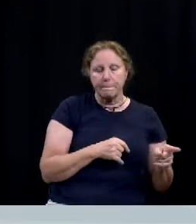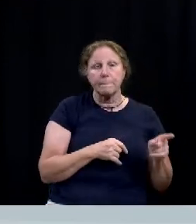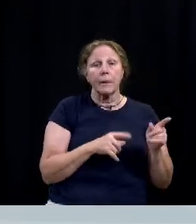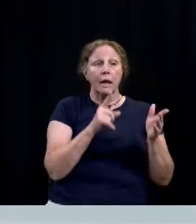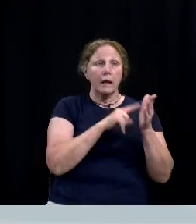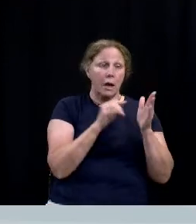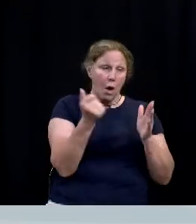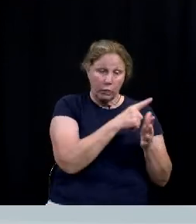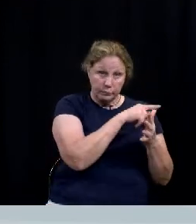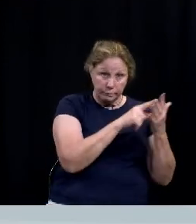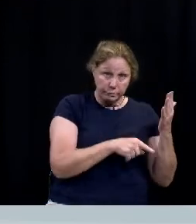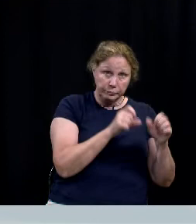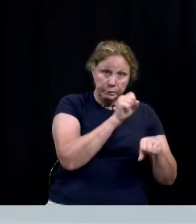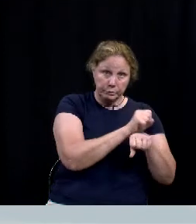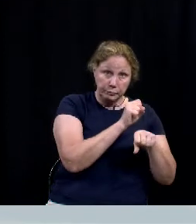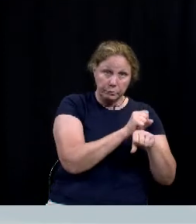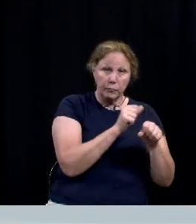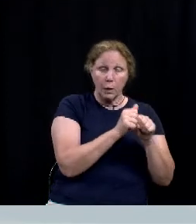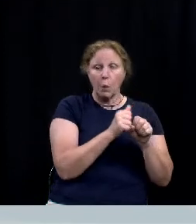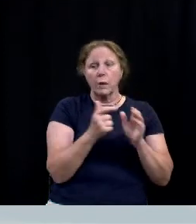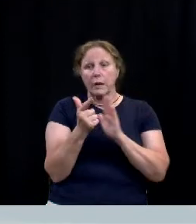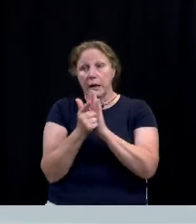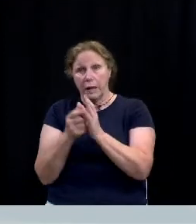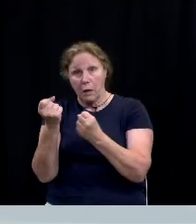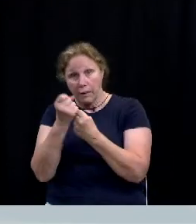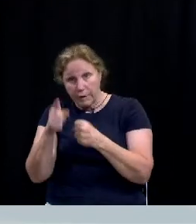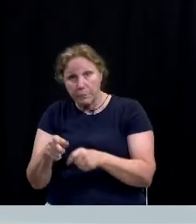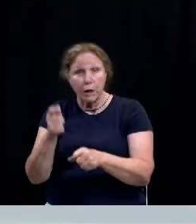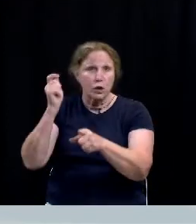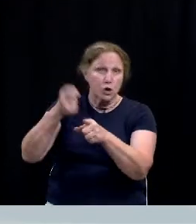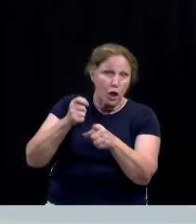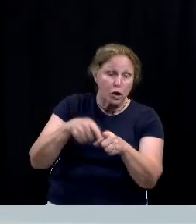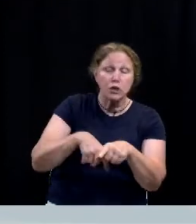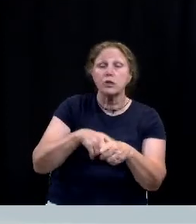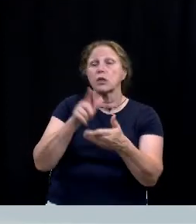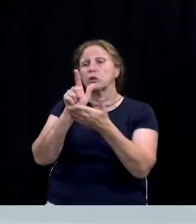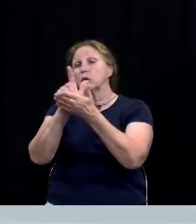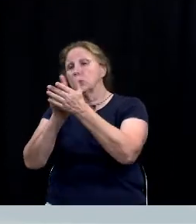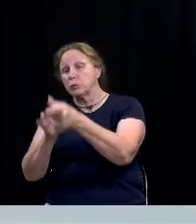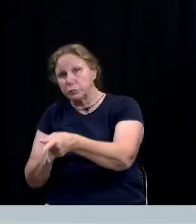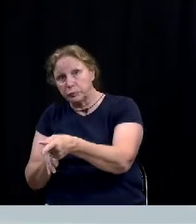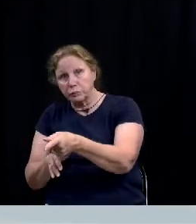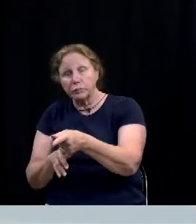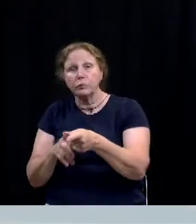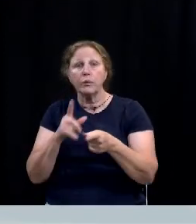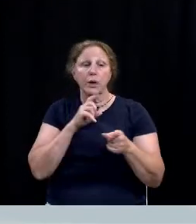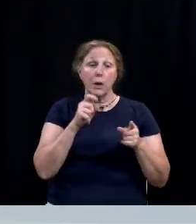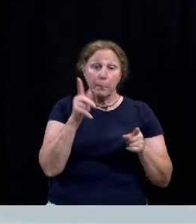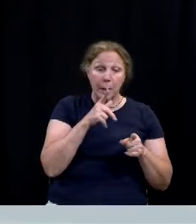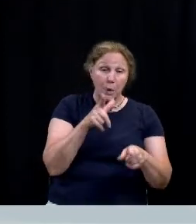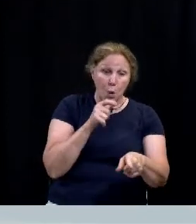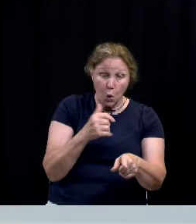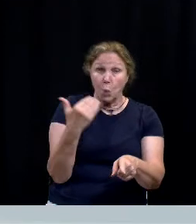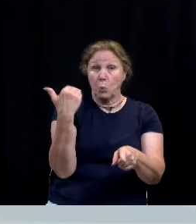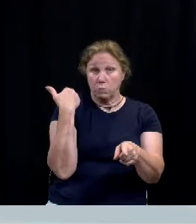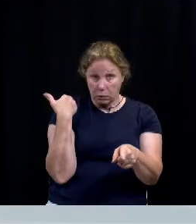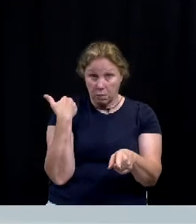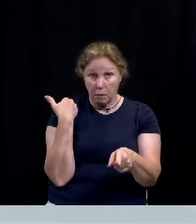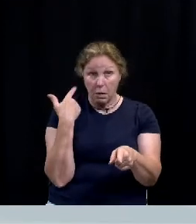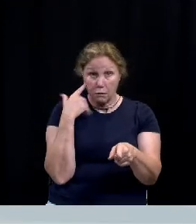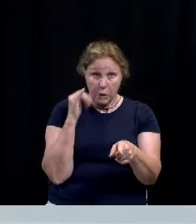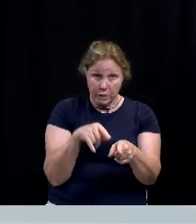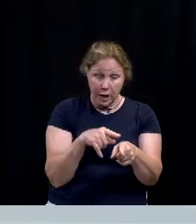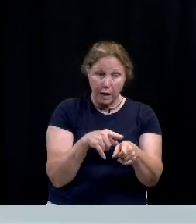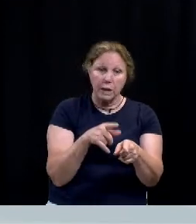regularly work with legal advocates judges and prosecutors to hold offenders accountable and to